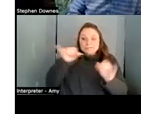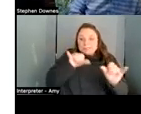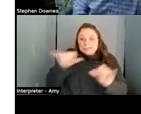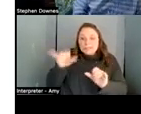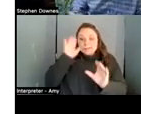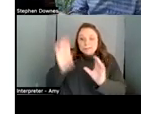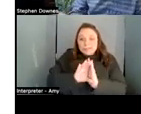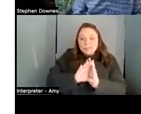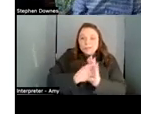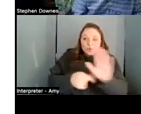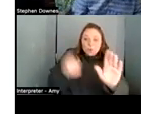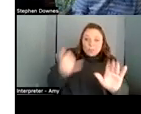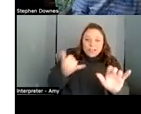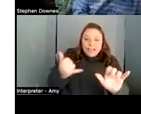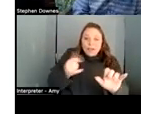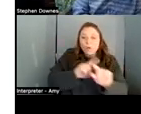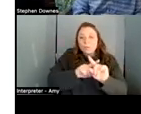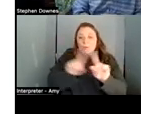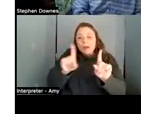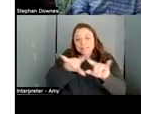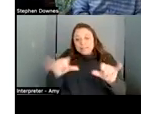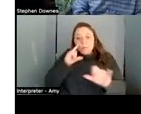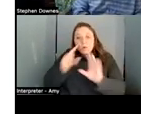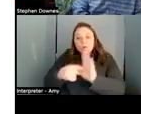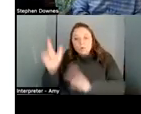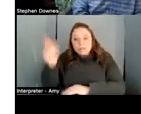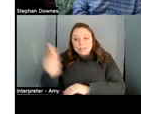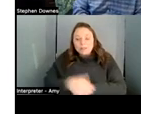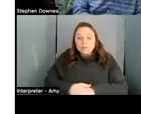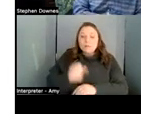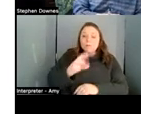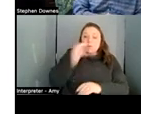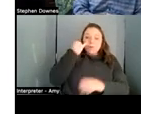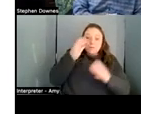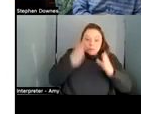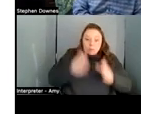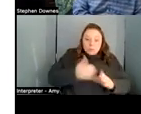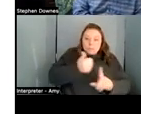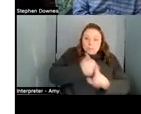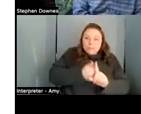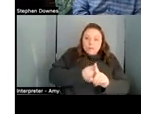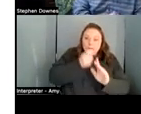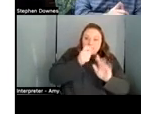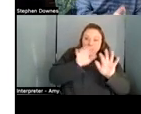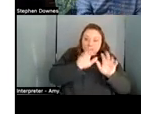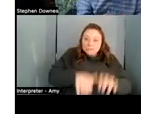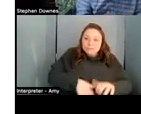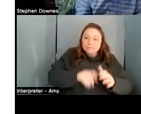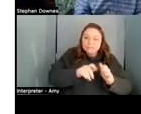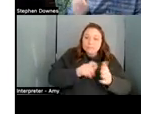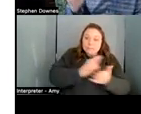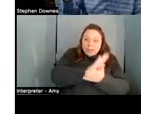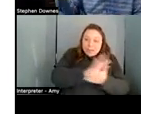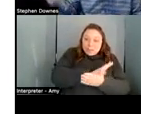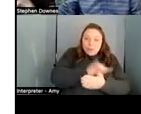now that i'm sharing with you later or if a person writes a paper it's the same person that we're talking about now